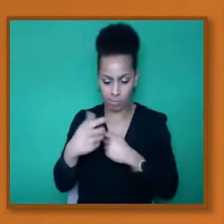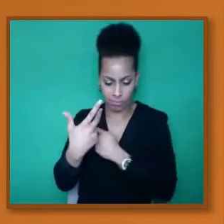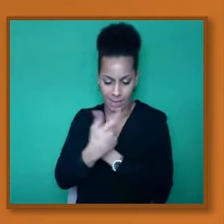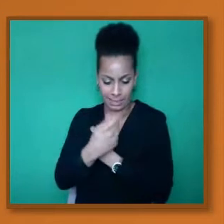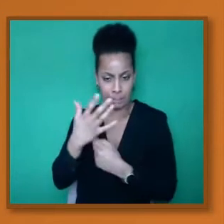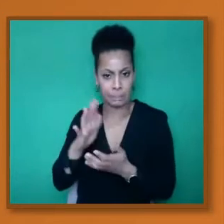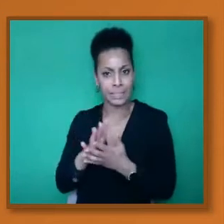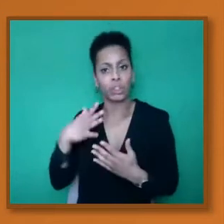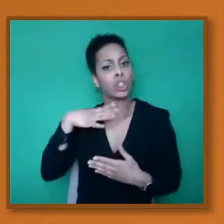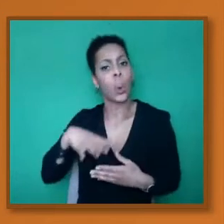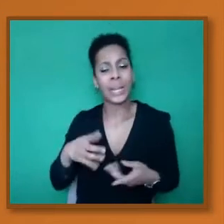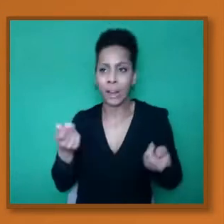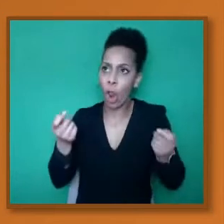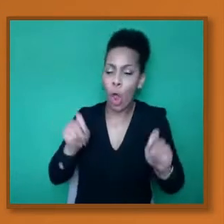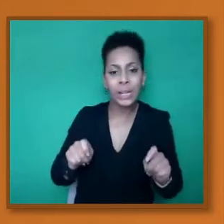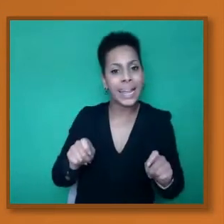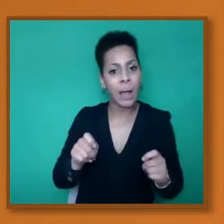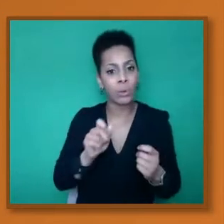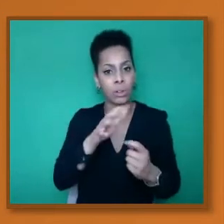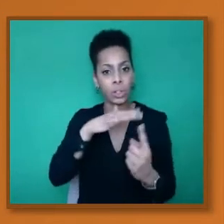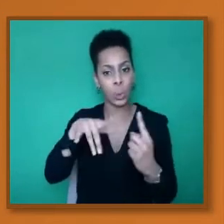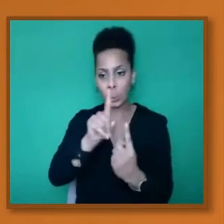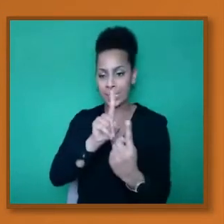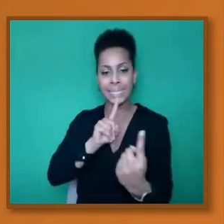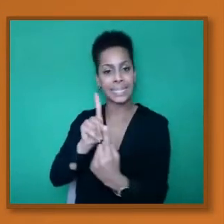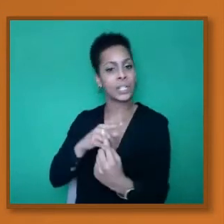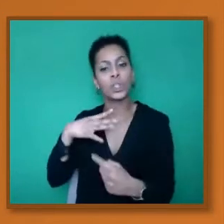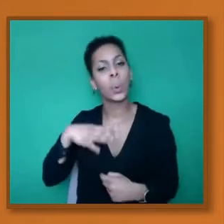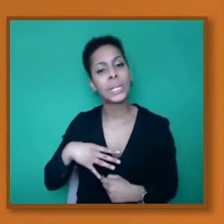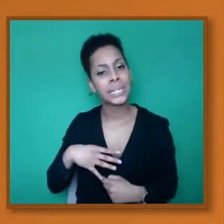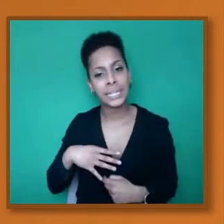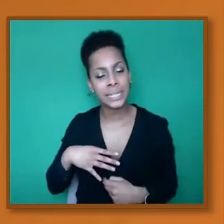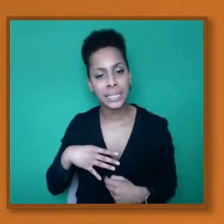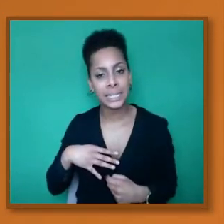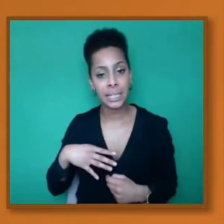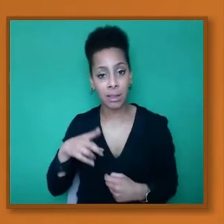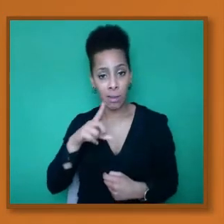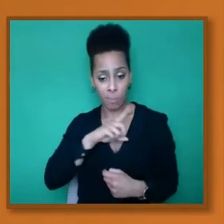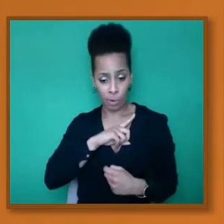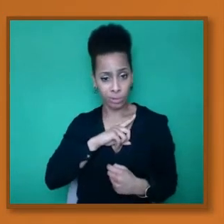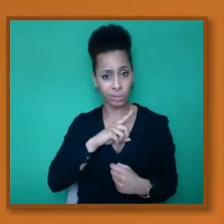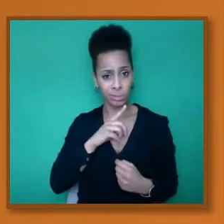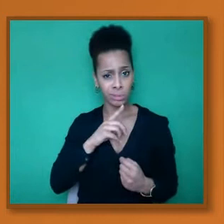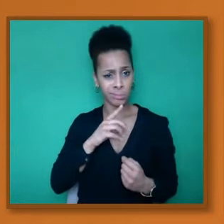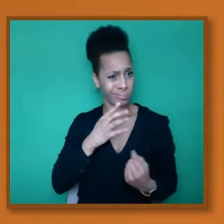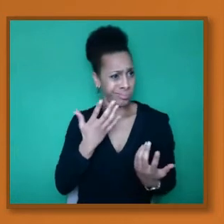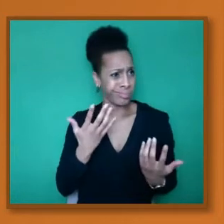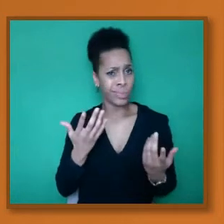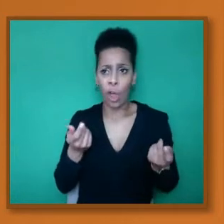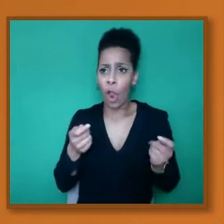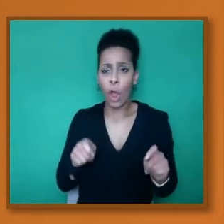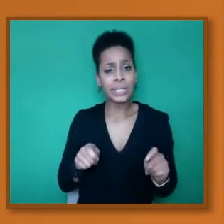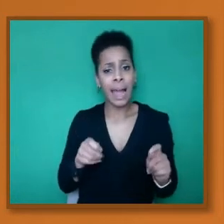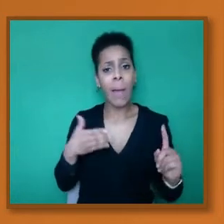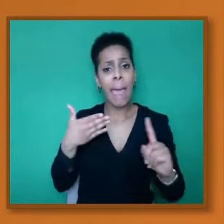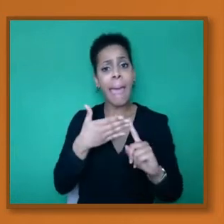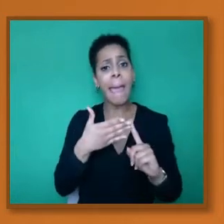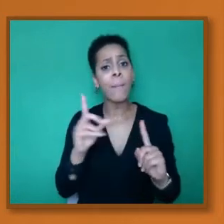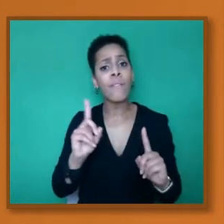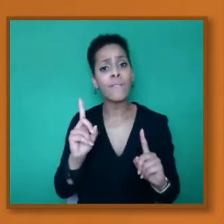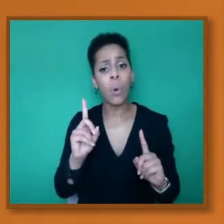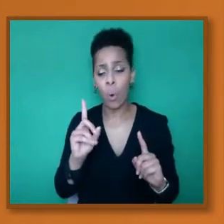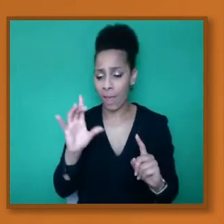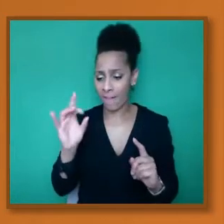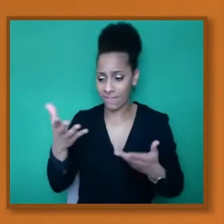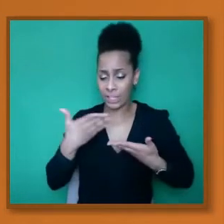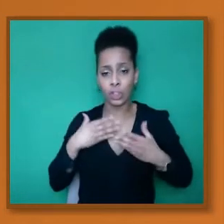distances are trying to prevent the transmission. They're trying to prevent the infection by having the